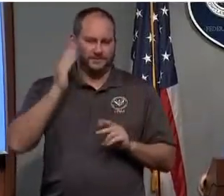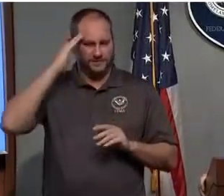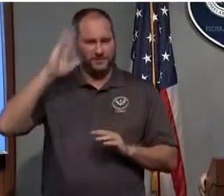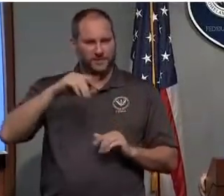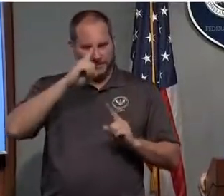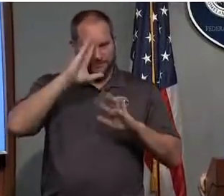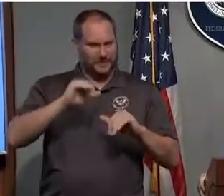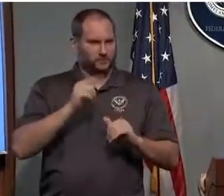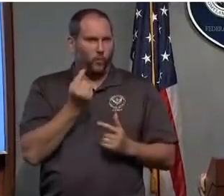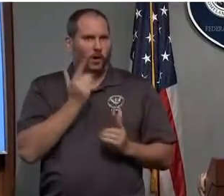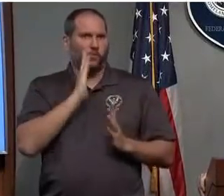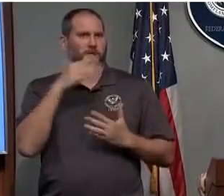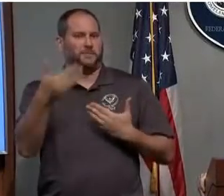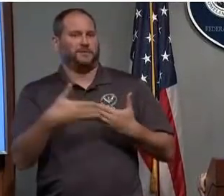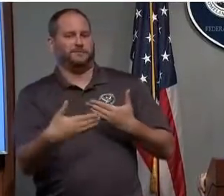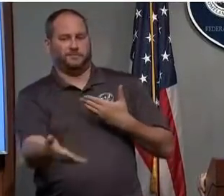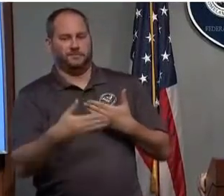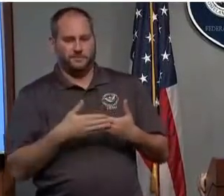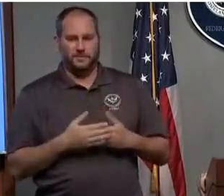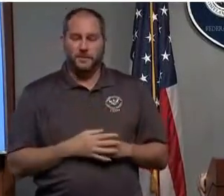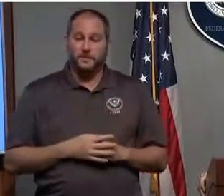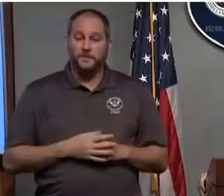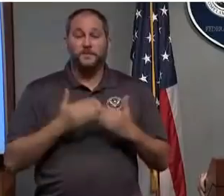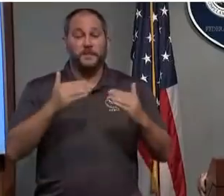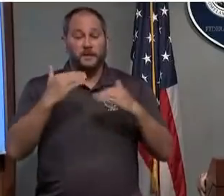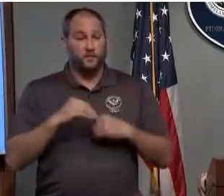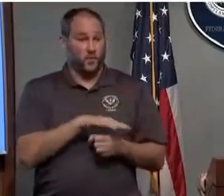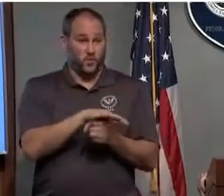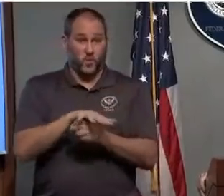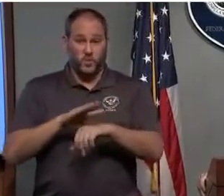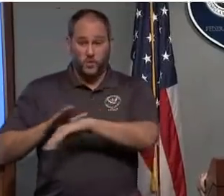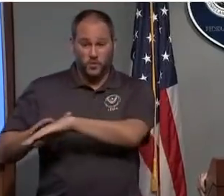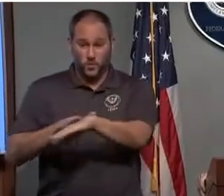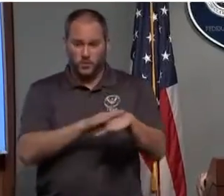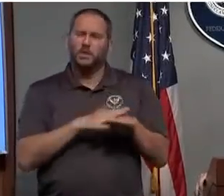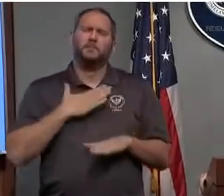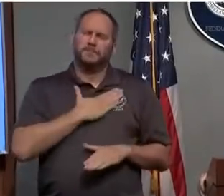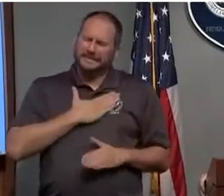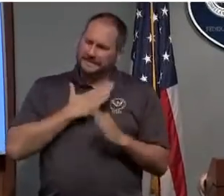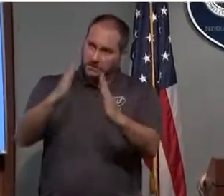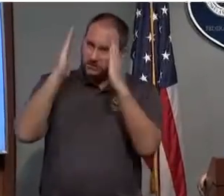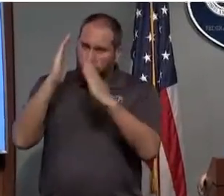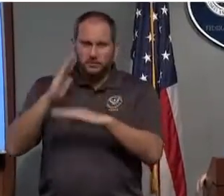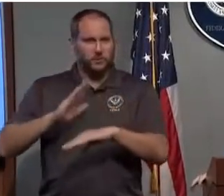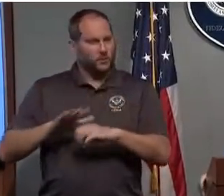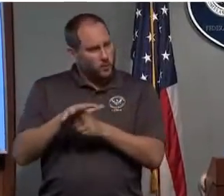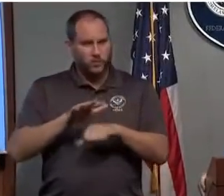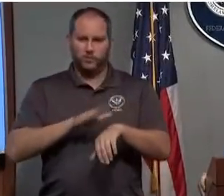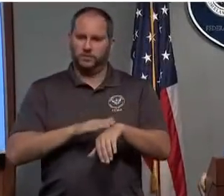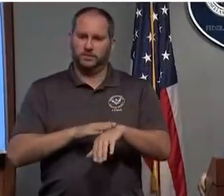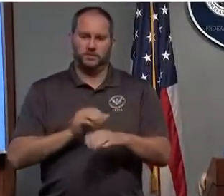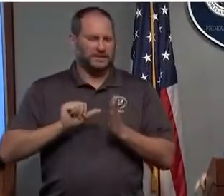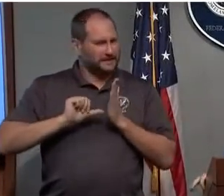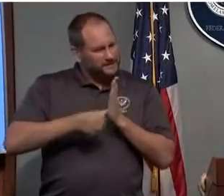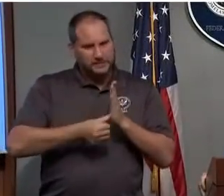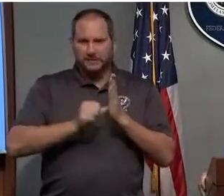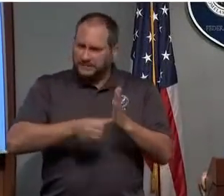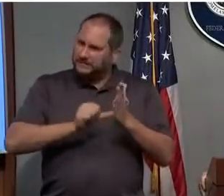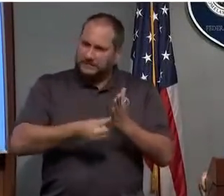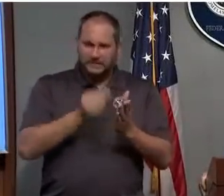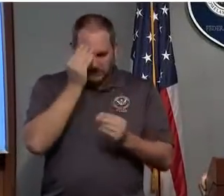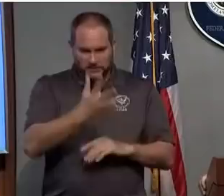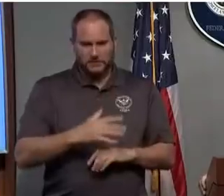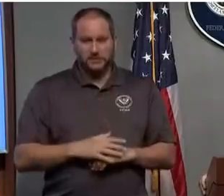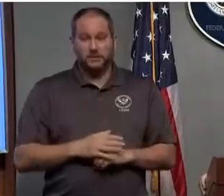Heed local warnings. I can't emphasize that enough. Heed your local and state warnings. Protect yourself. Protect your